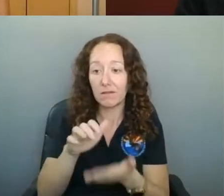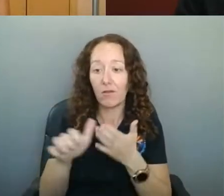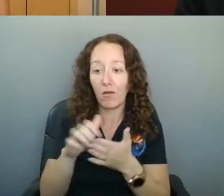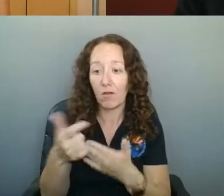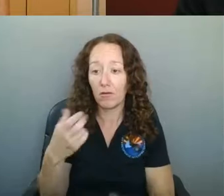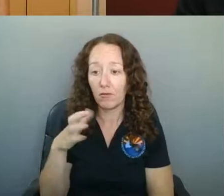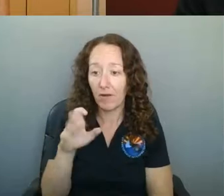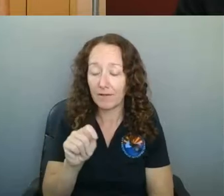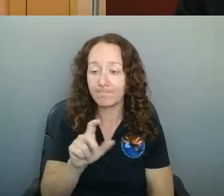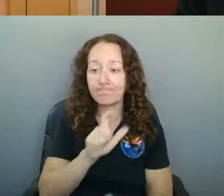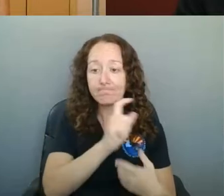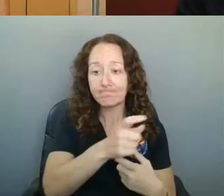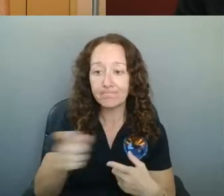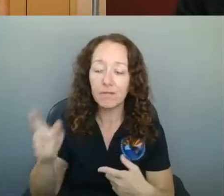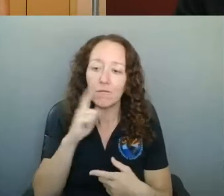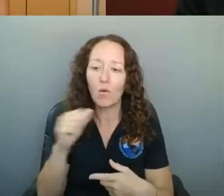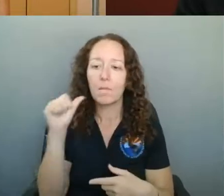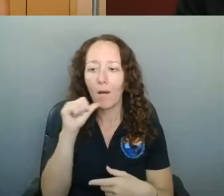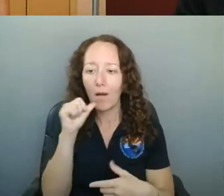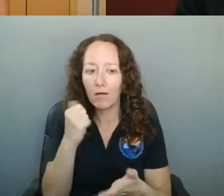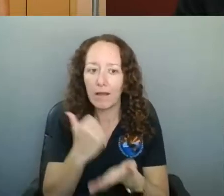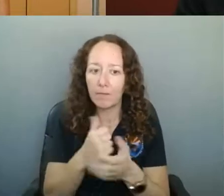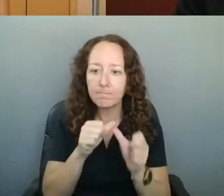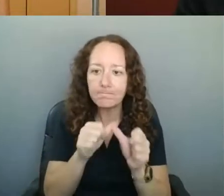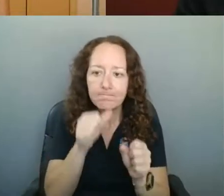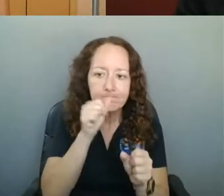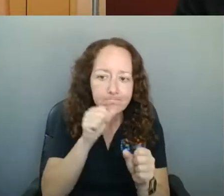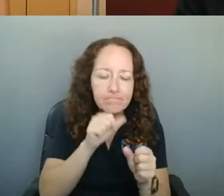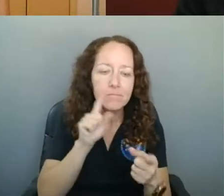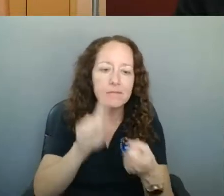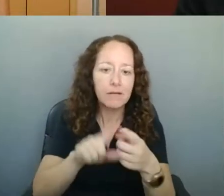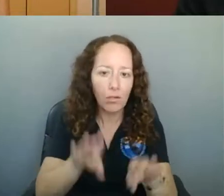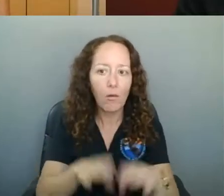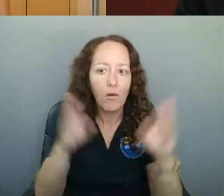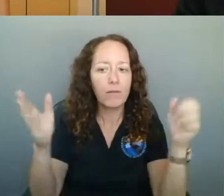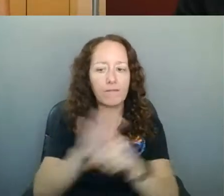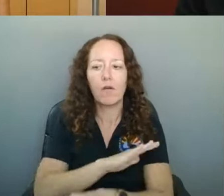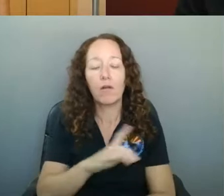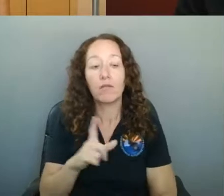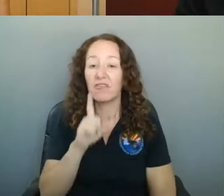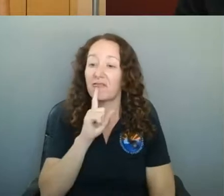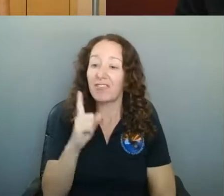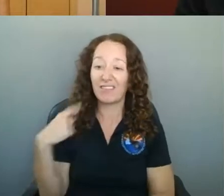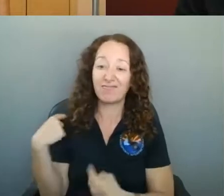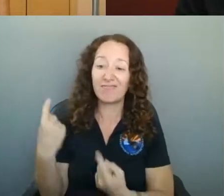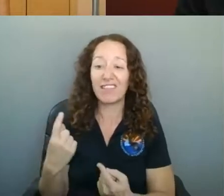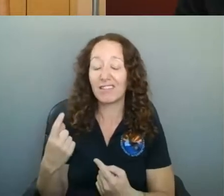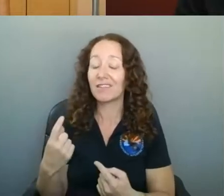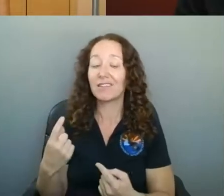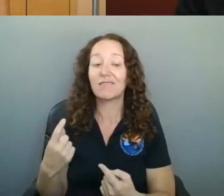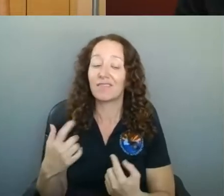I just want to say that we're very proud of it. I think in the day and a half that we've